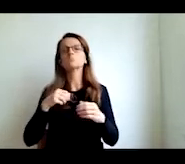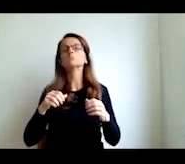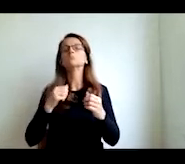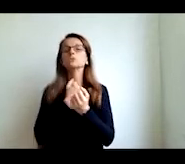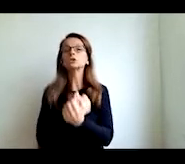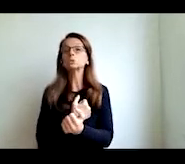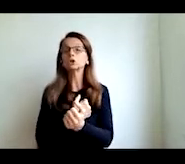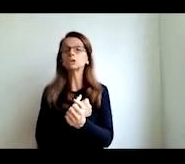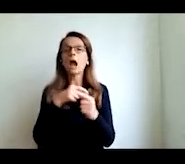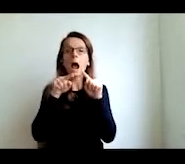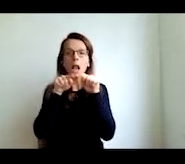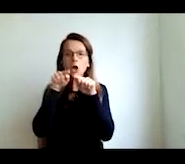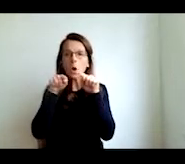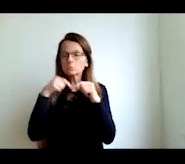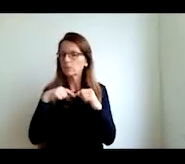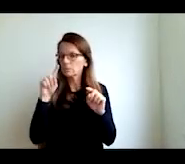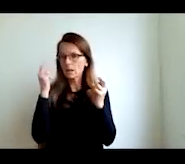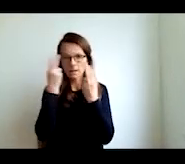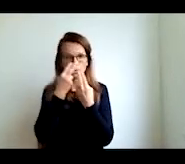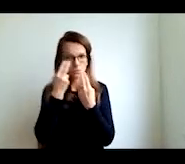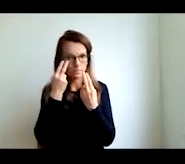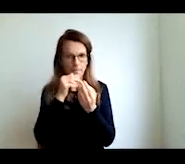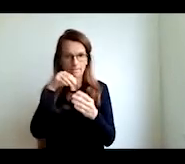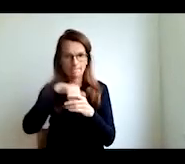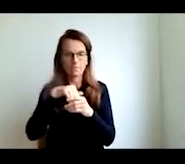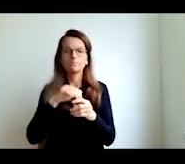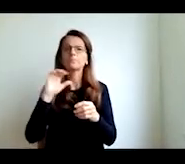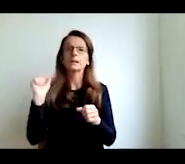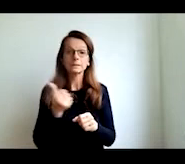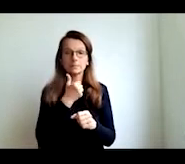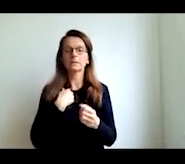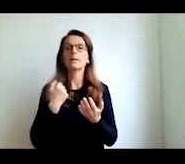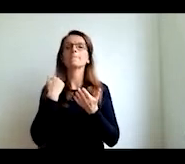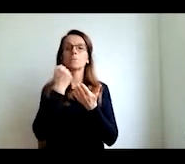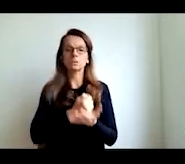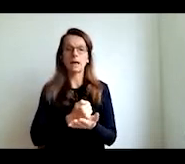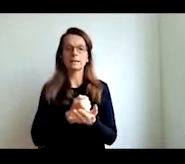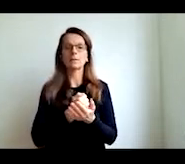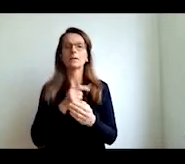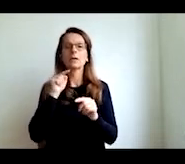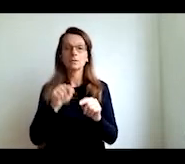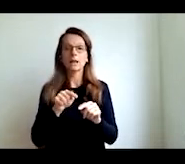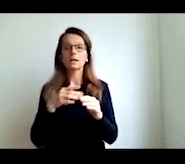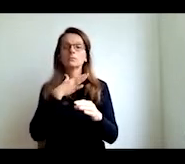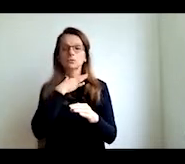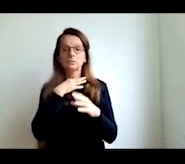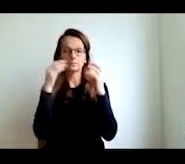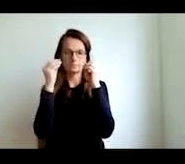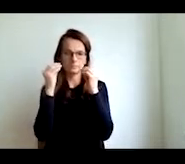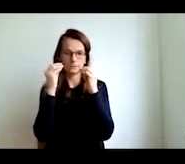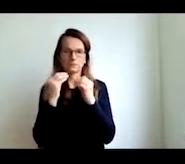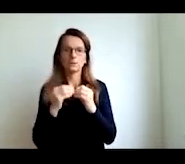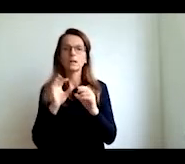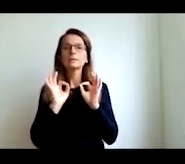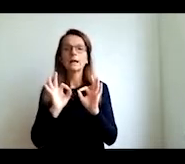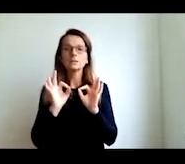we no longer understand now and in this world once again education needs to provide students